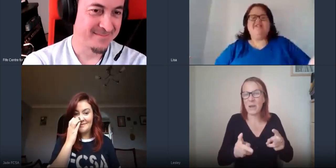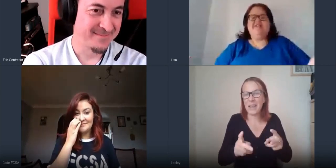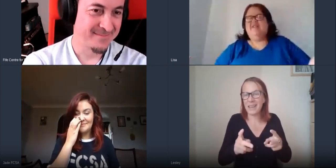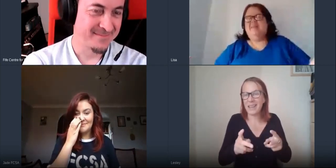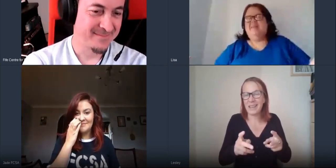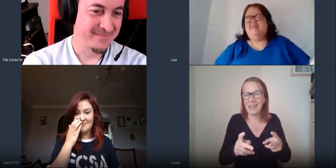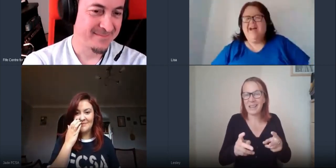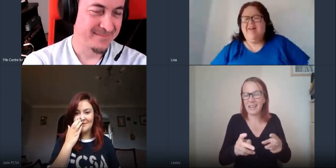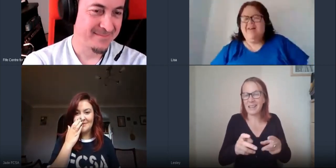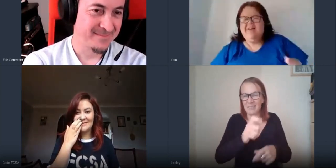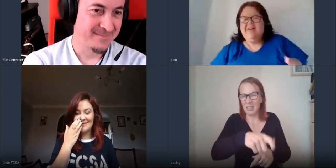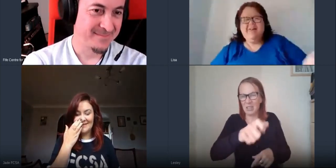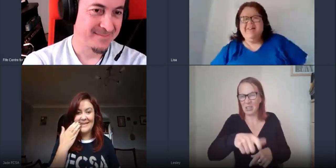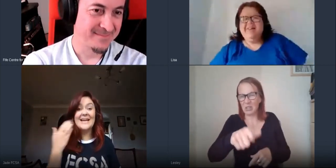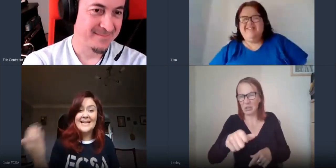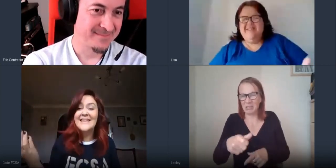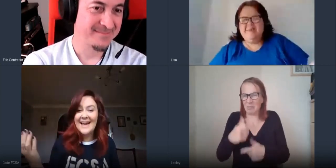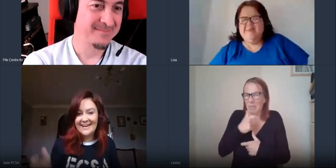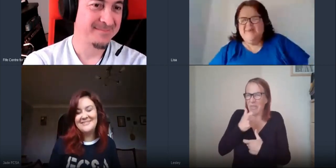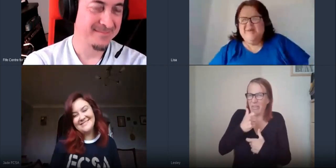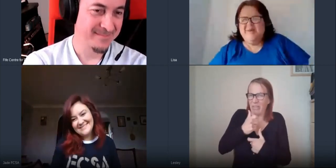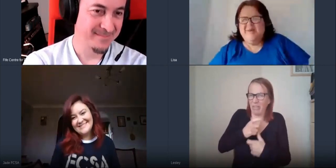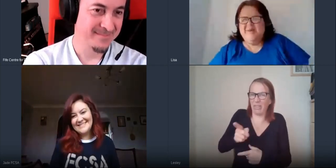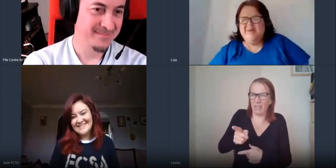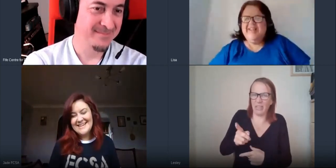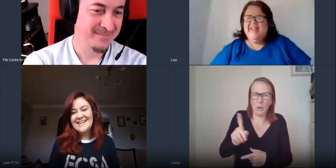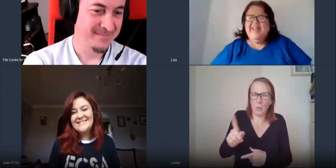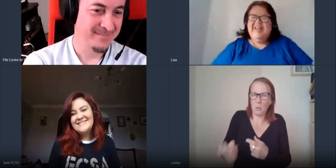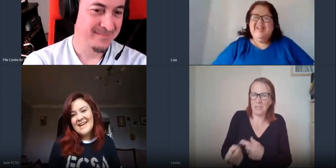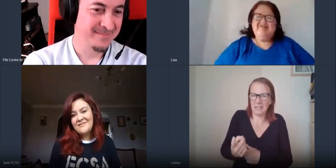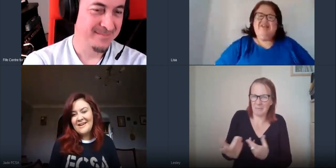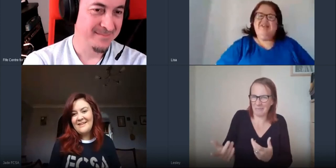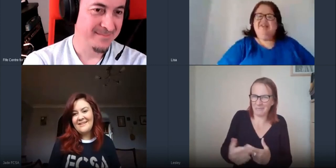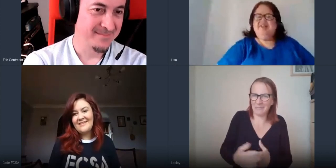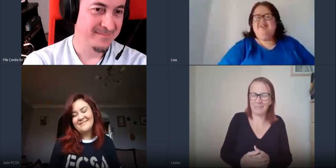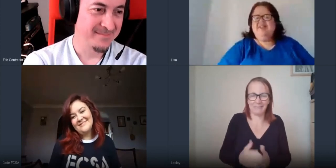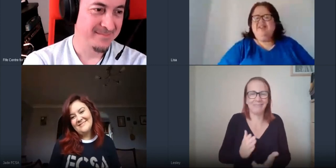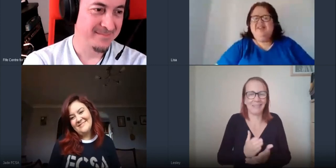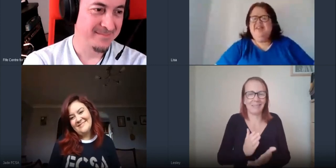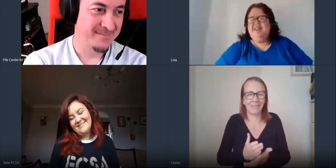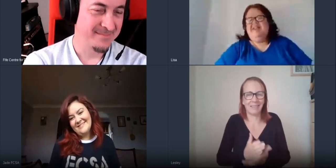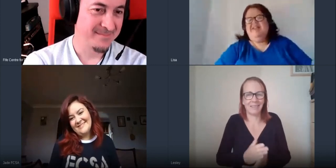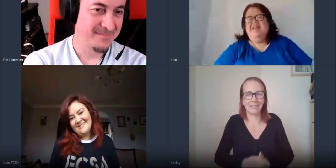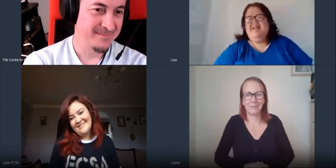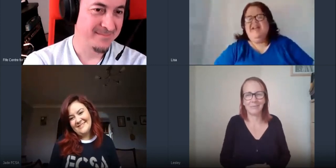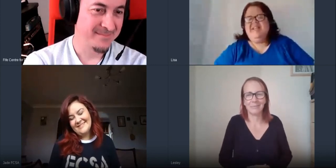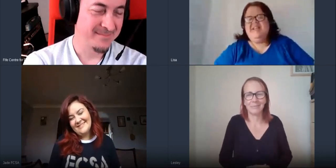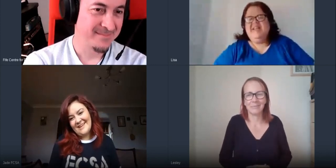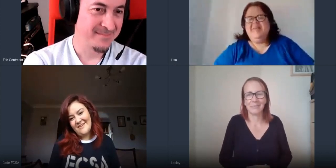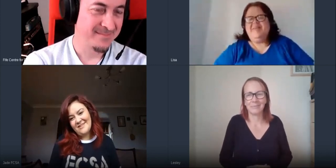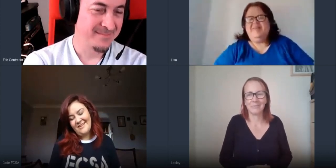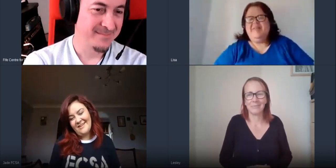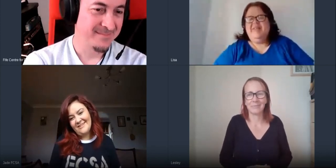students have a bit of a laugh you know to see what's going on everything anything